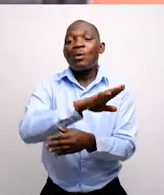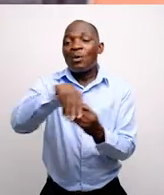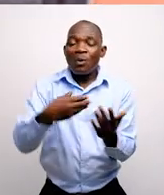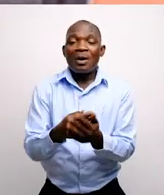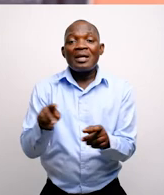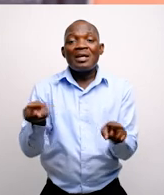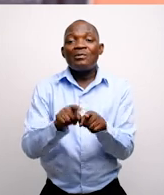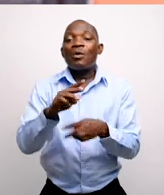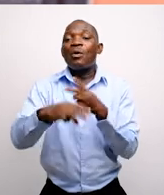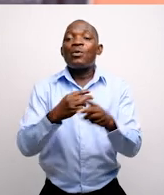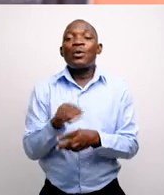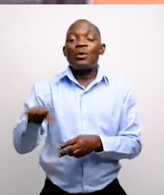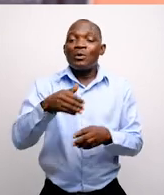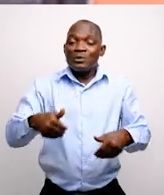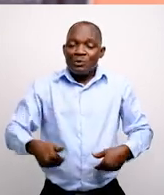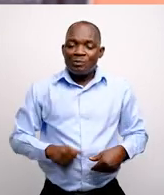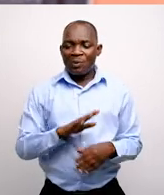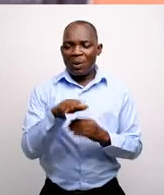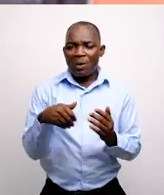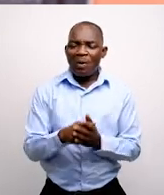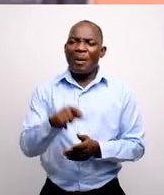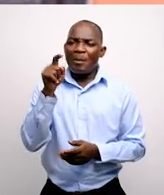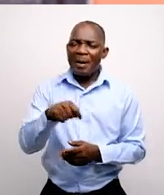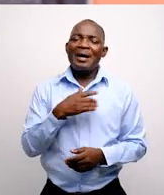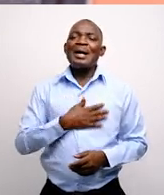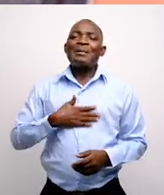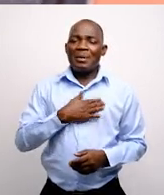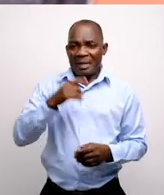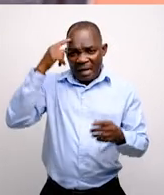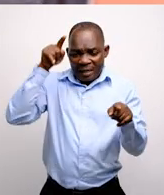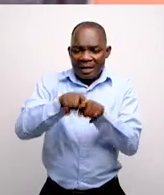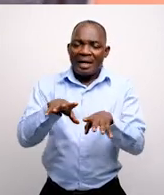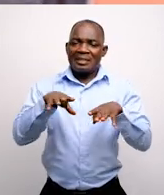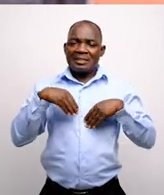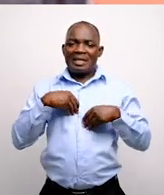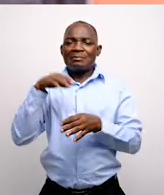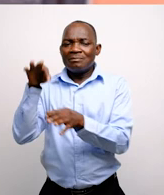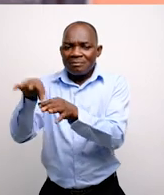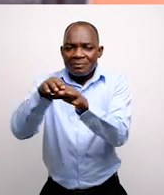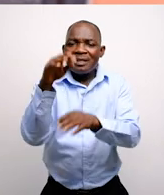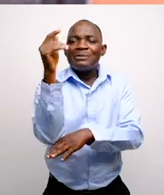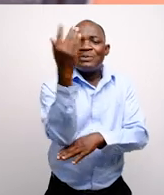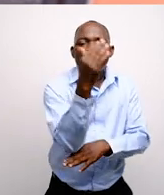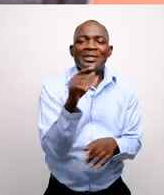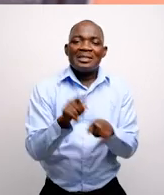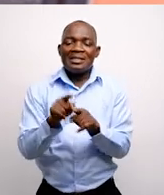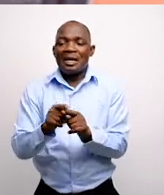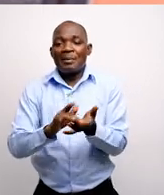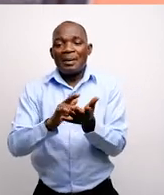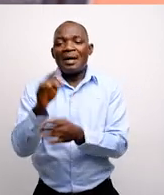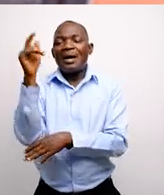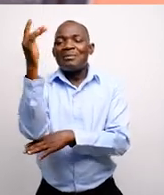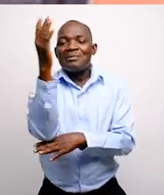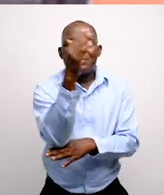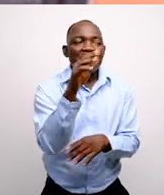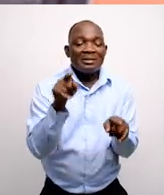in Ghana, and even in North Ghana alone globally, buy into Diapa plantation as